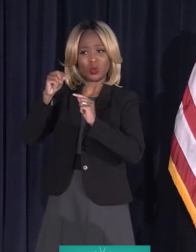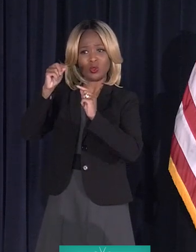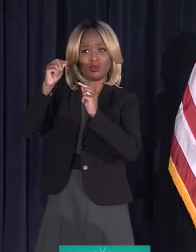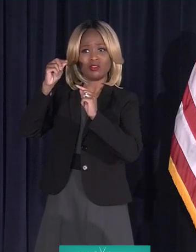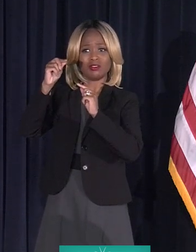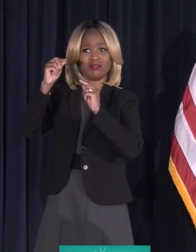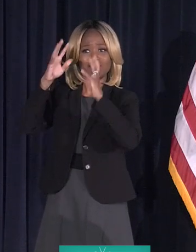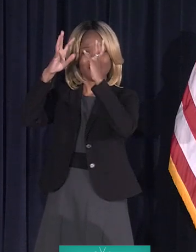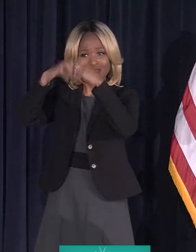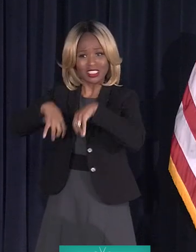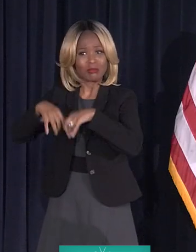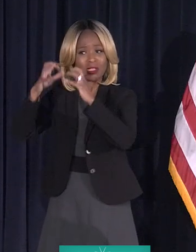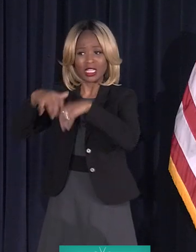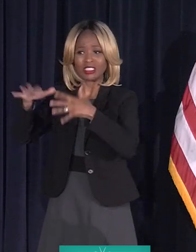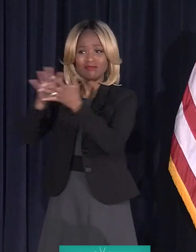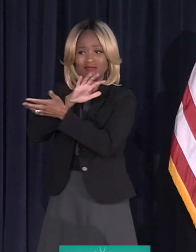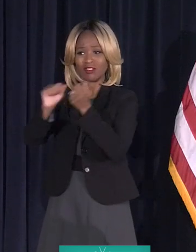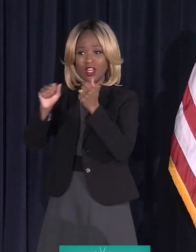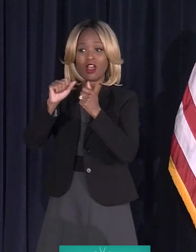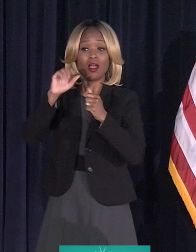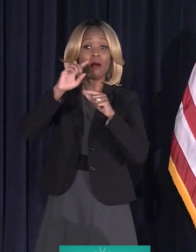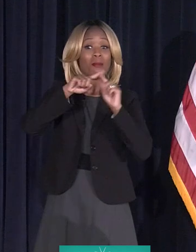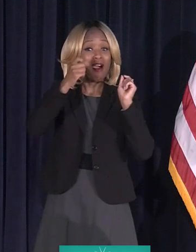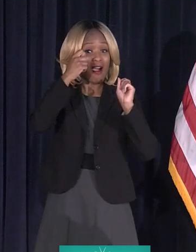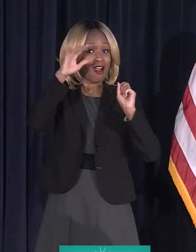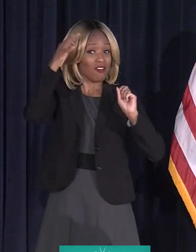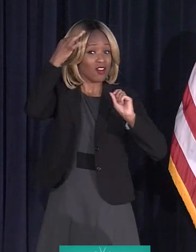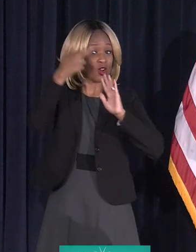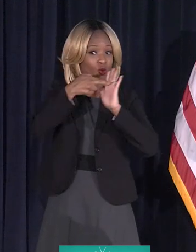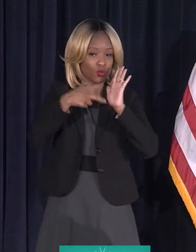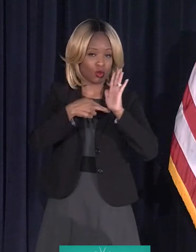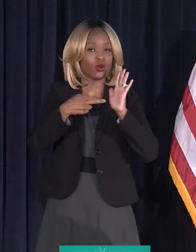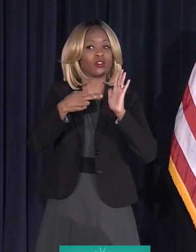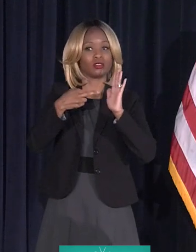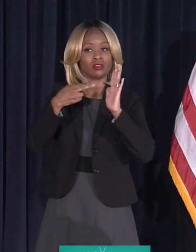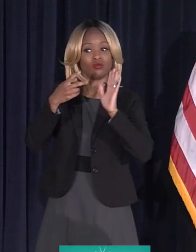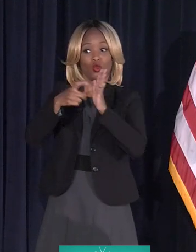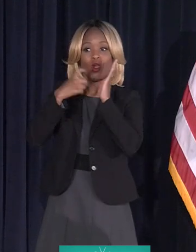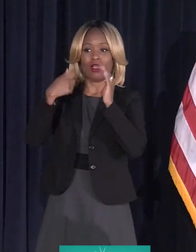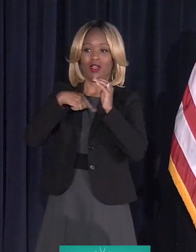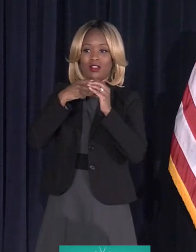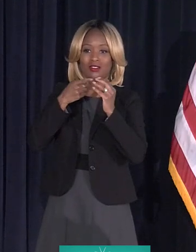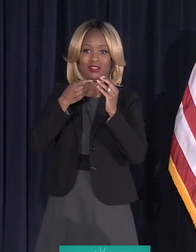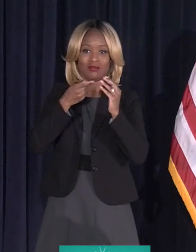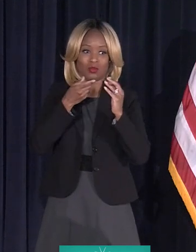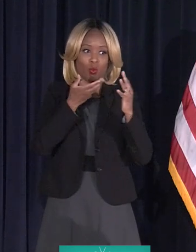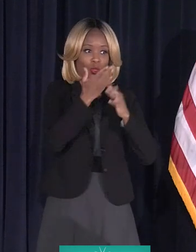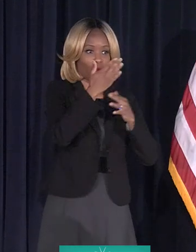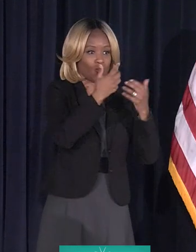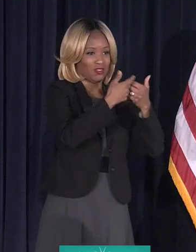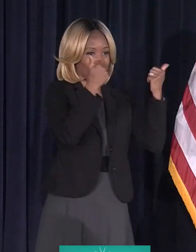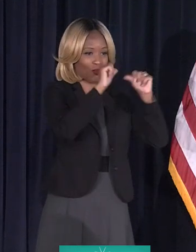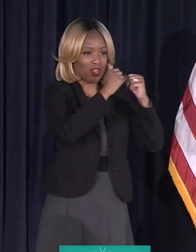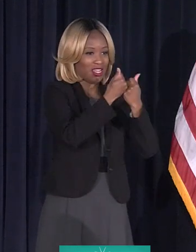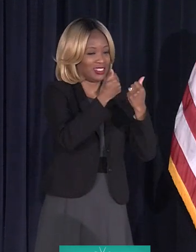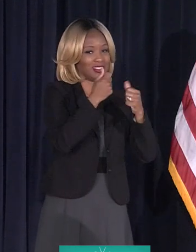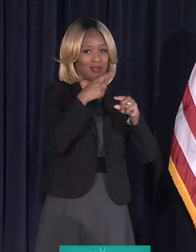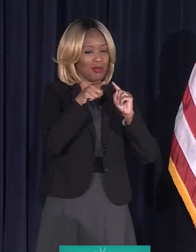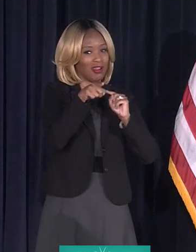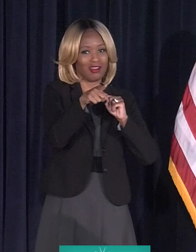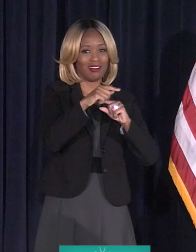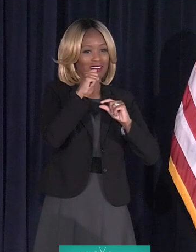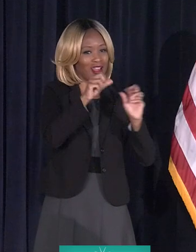required us to run the demolitions through a separate agency, which it just wasn't ready. But